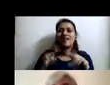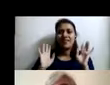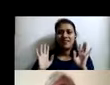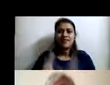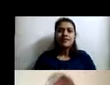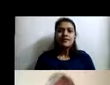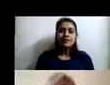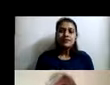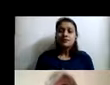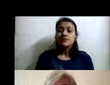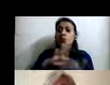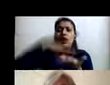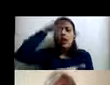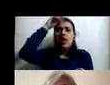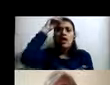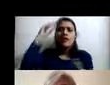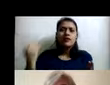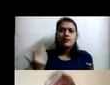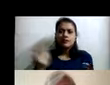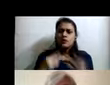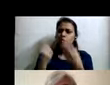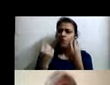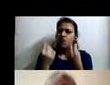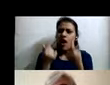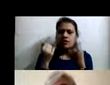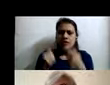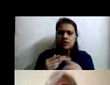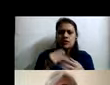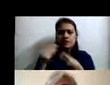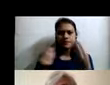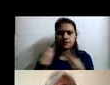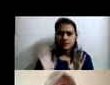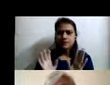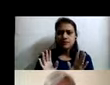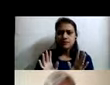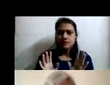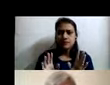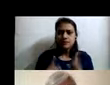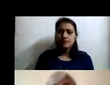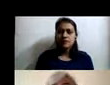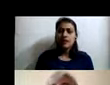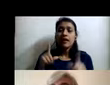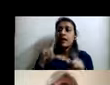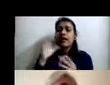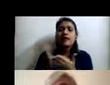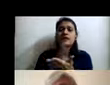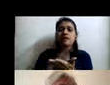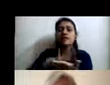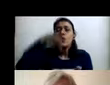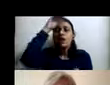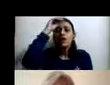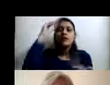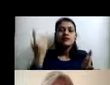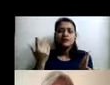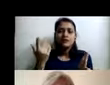So what did we learn? I wanted to share with you in a quick overview the lessons because that is to me the most important thing. Many people ask me